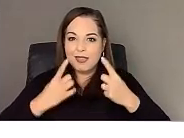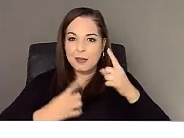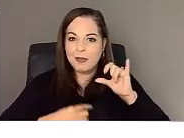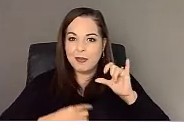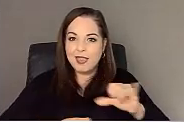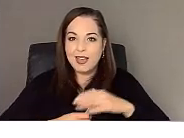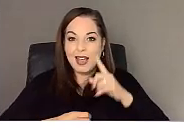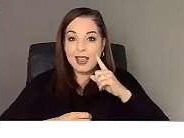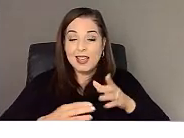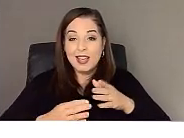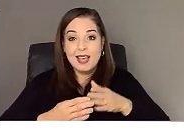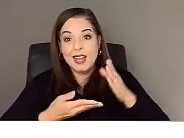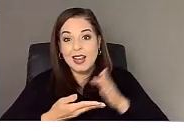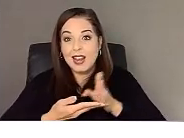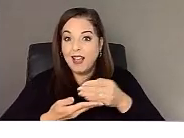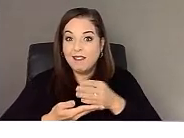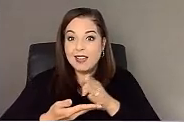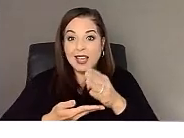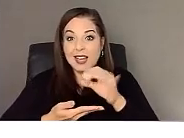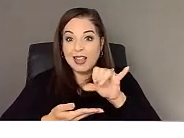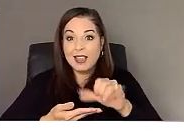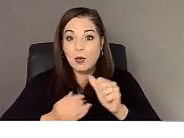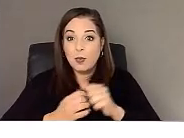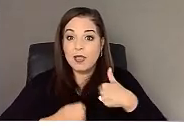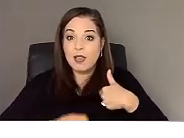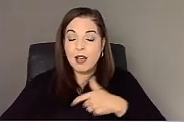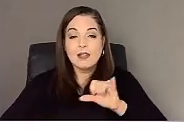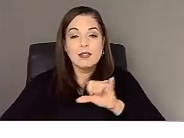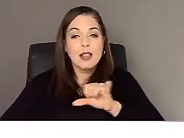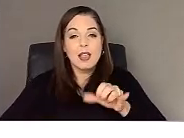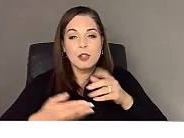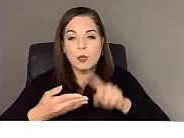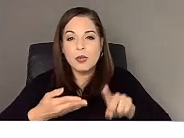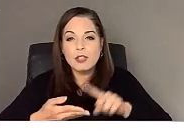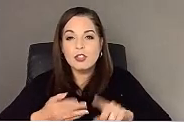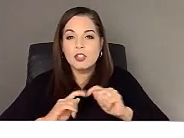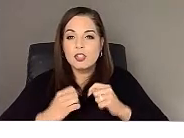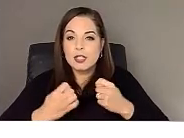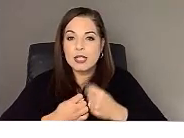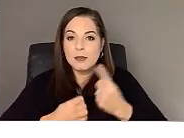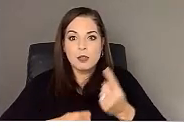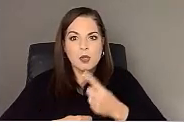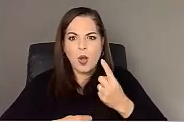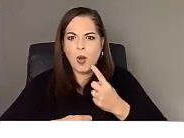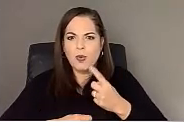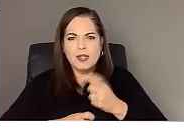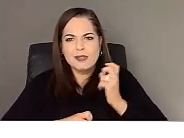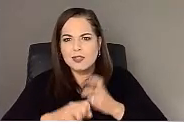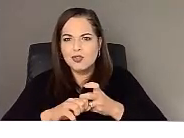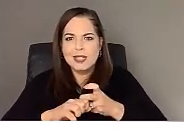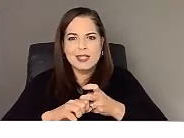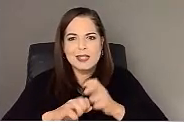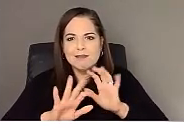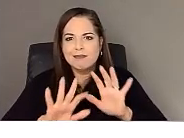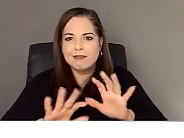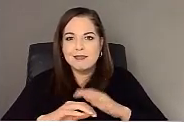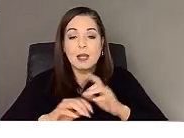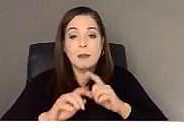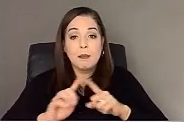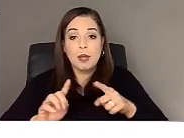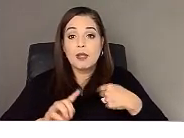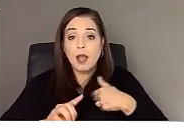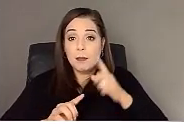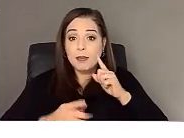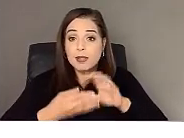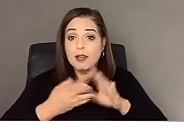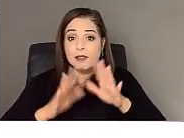navigating that a little bit with us is like the research team is always tricky because it's like we, but, but I think it was important for